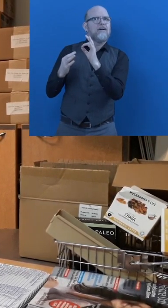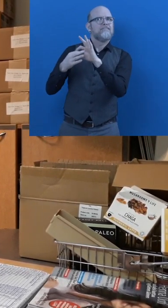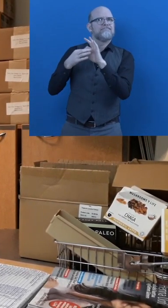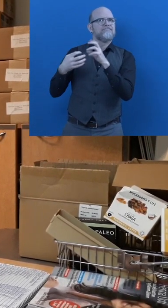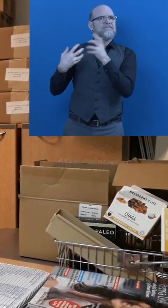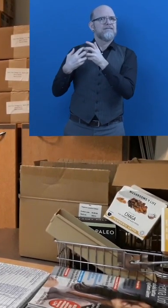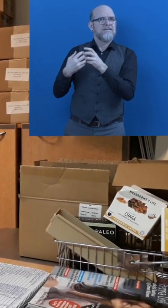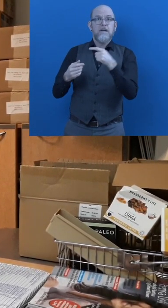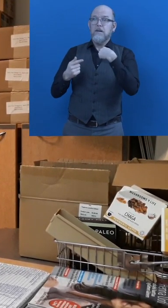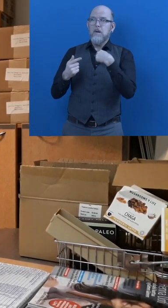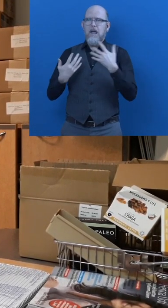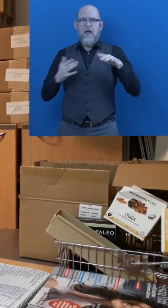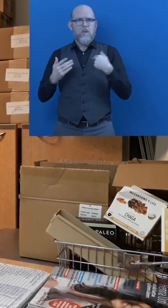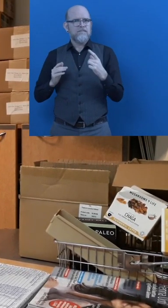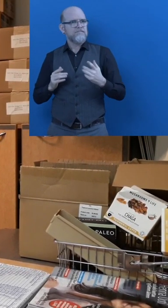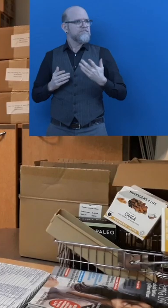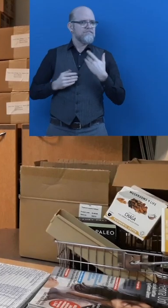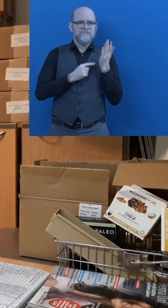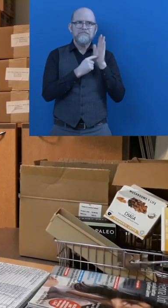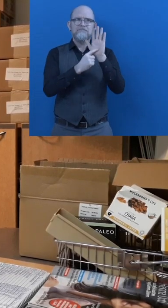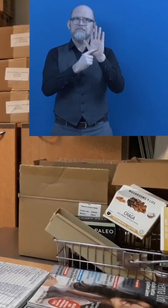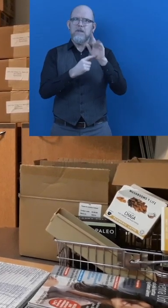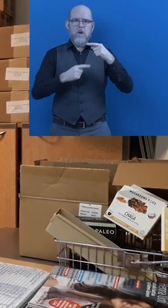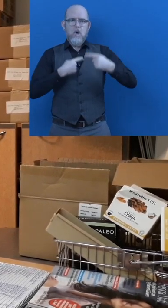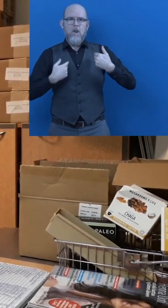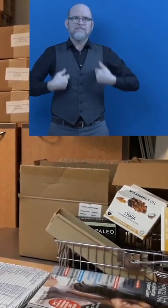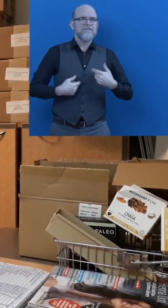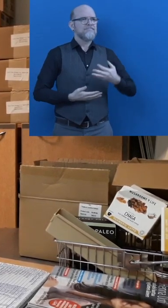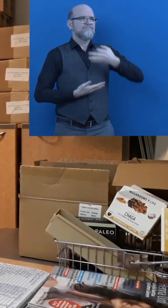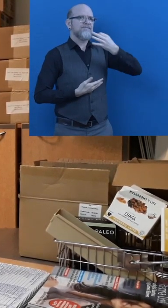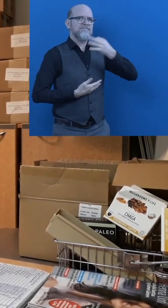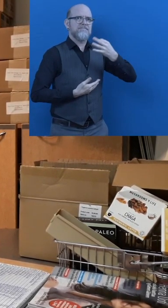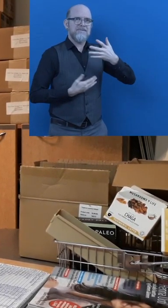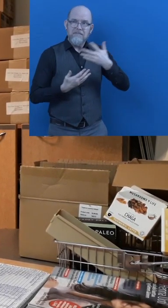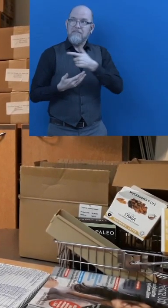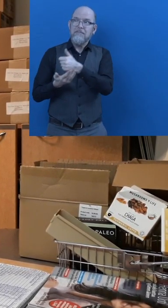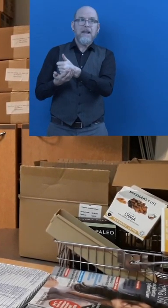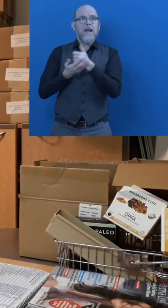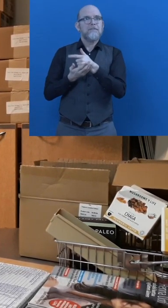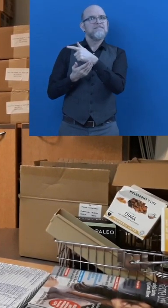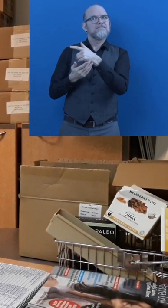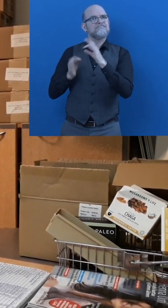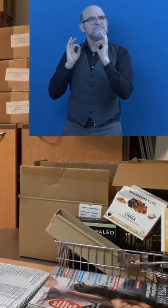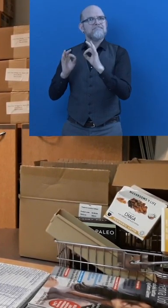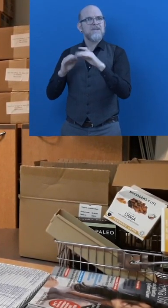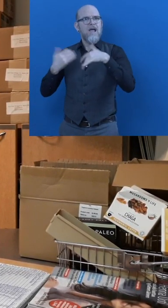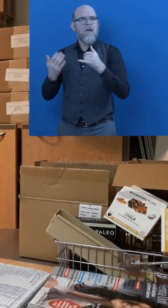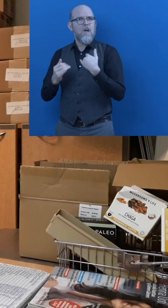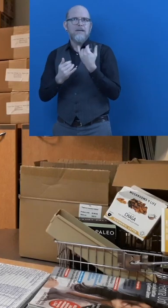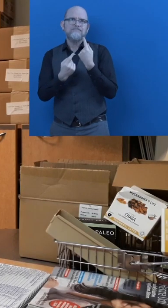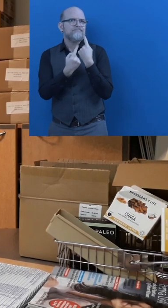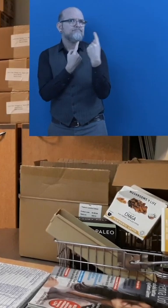small presentation of myself, helping out with job interviews,